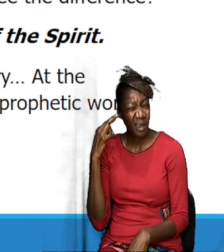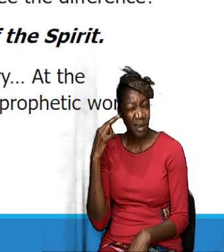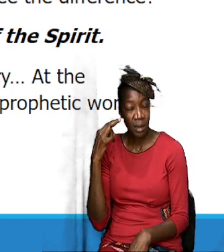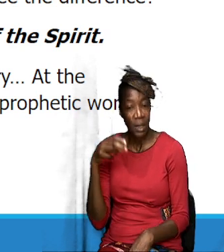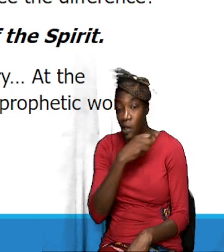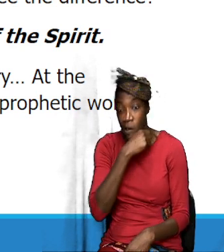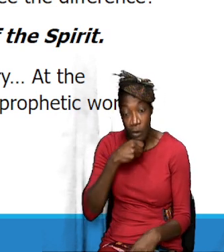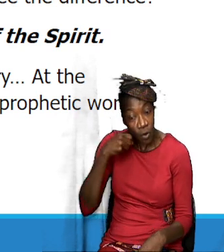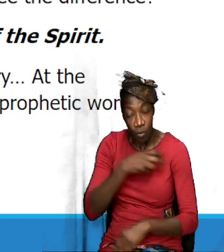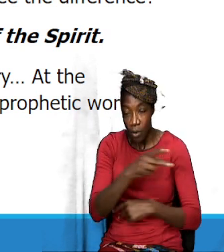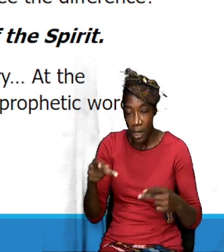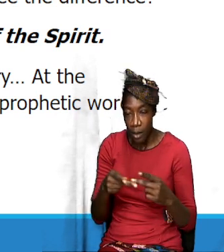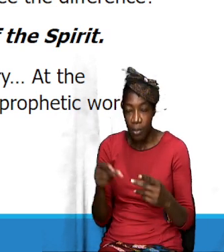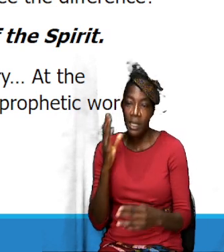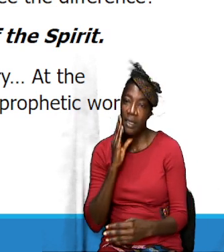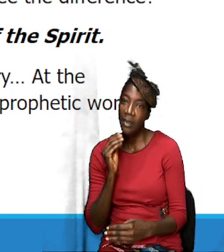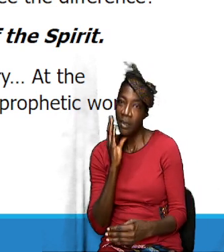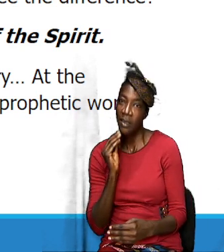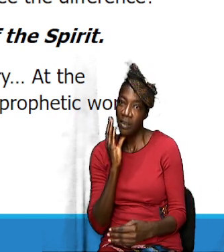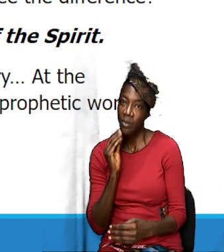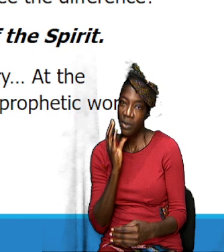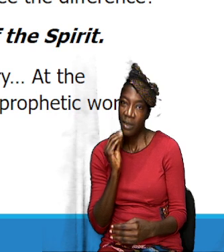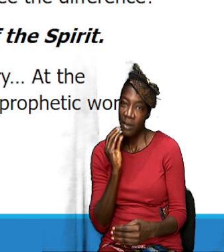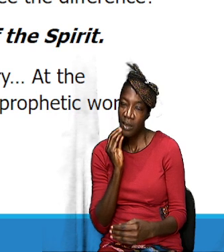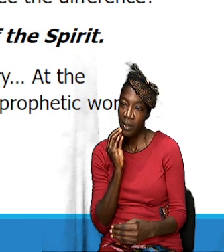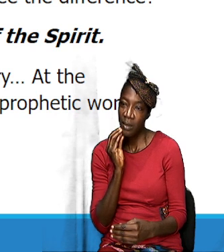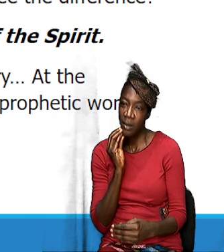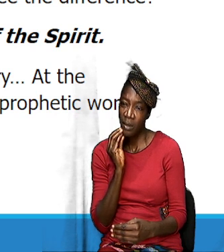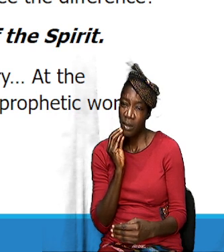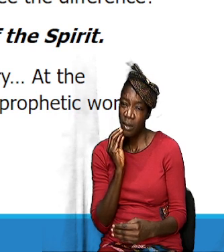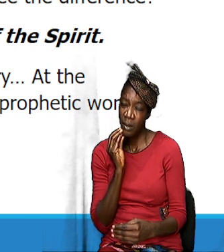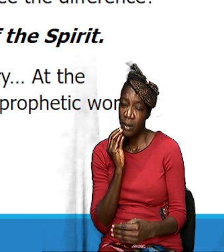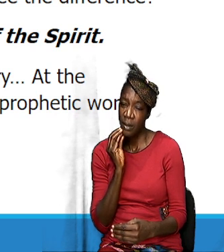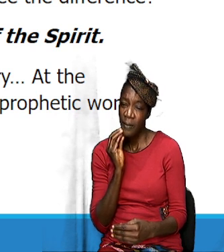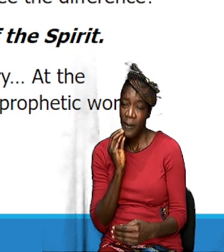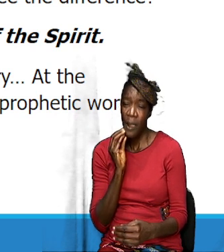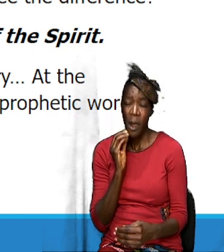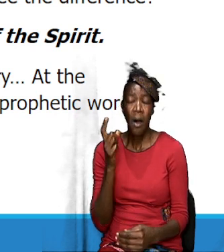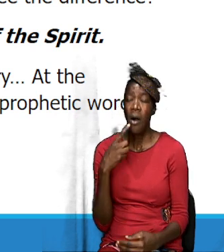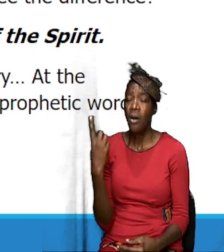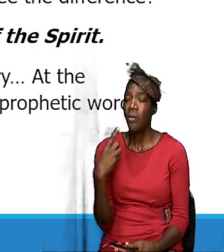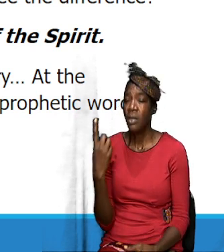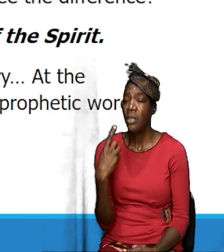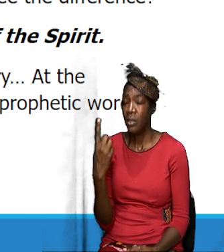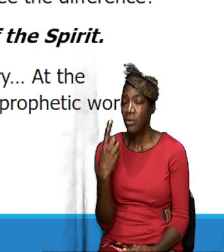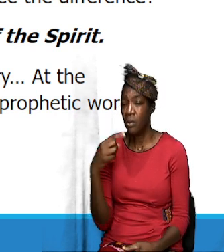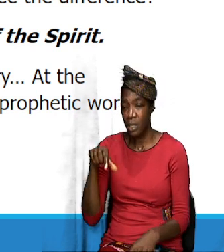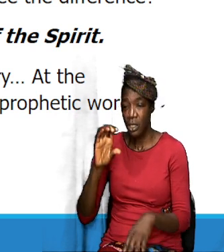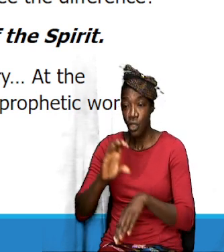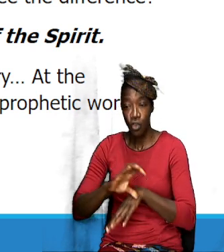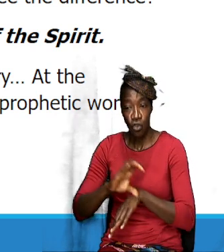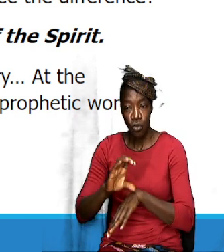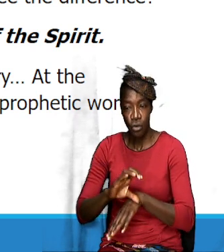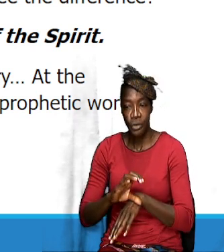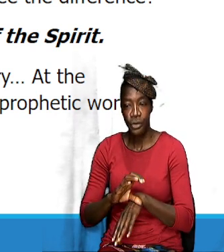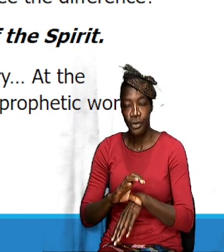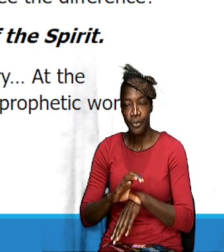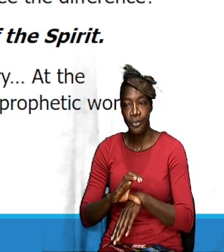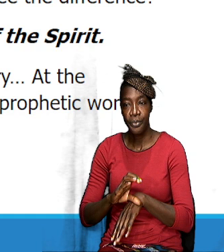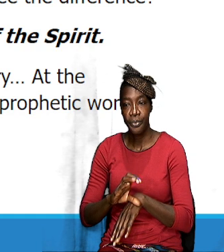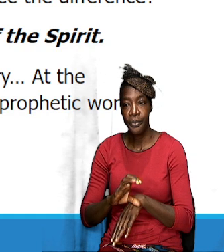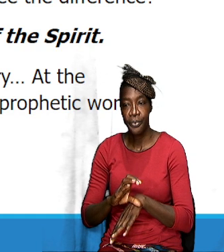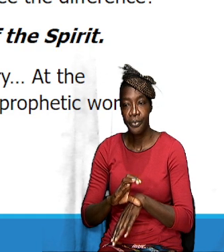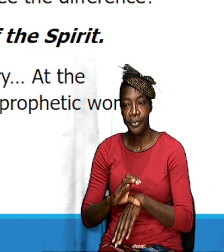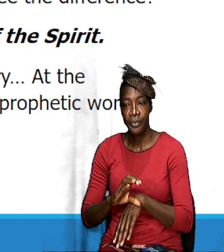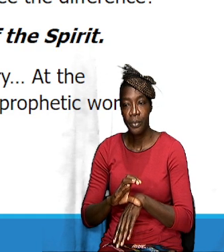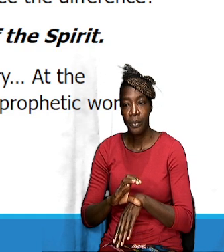experience it is a common phrase that is used in our church circle and